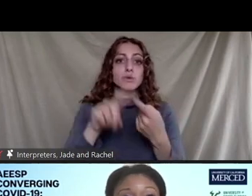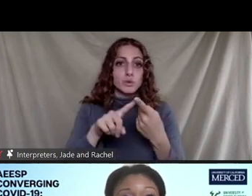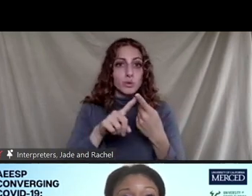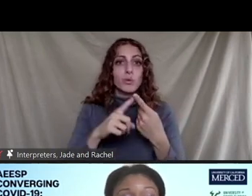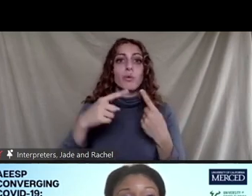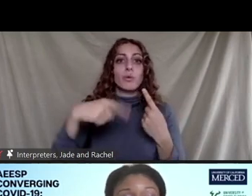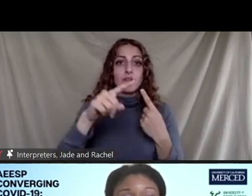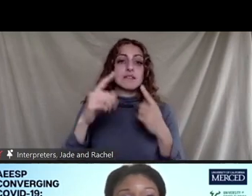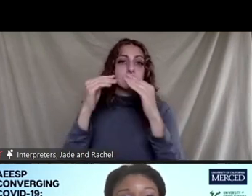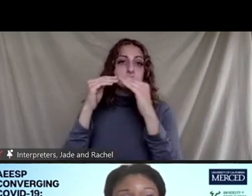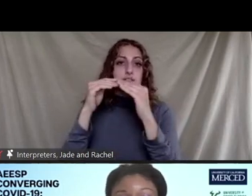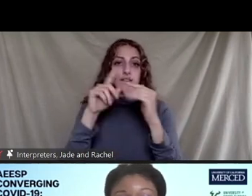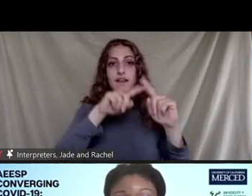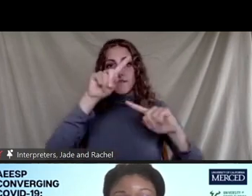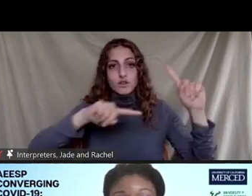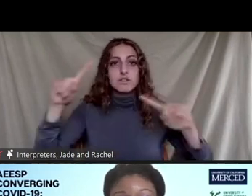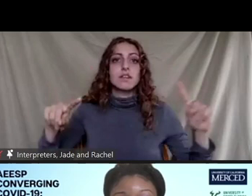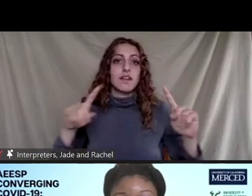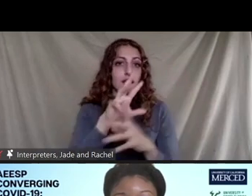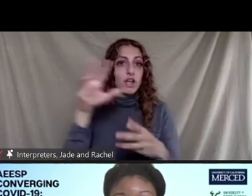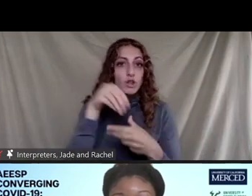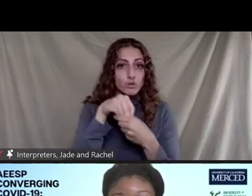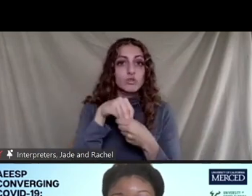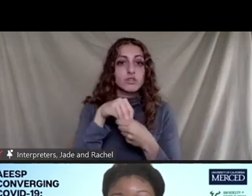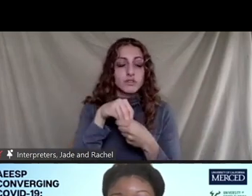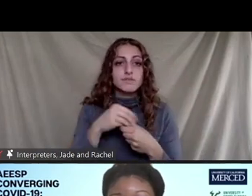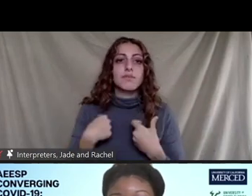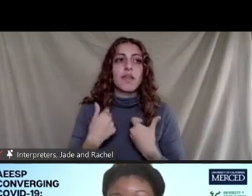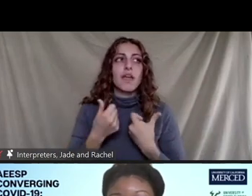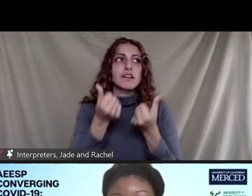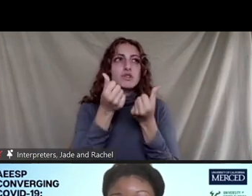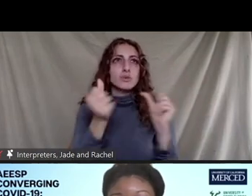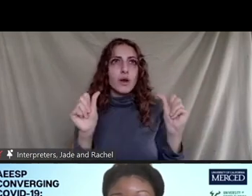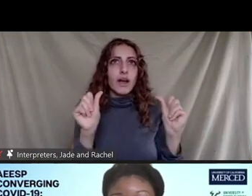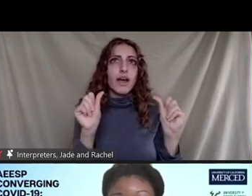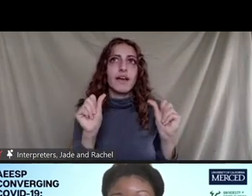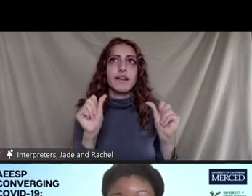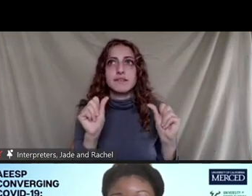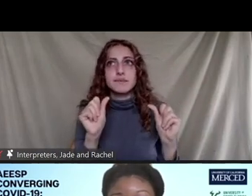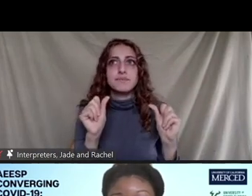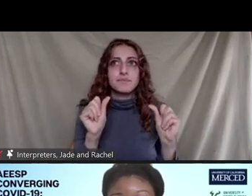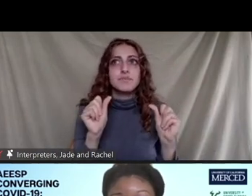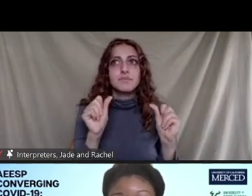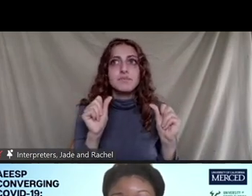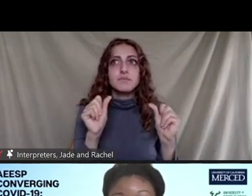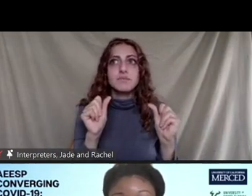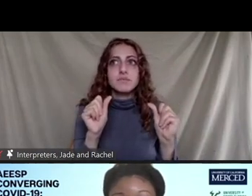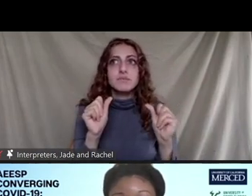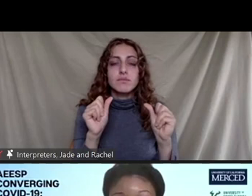generally I try to give more